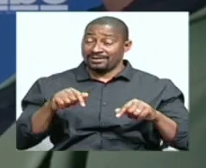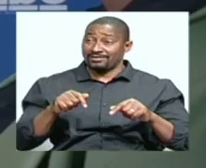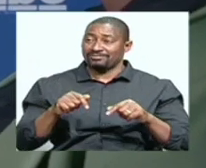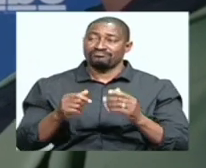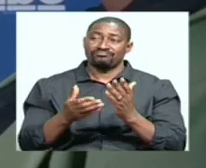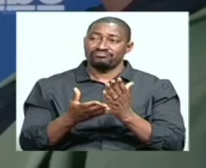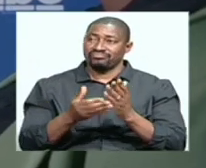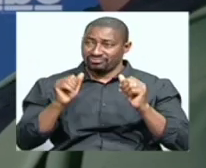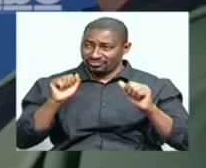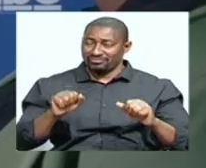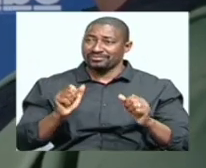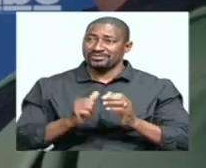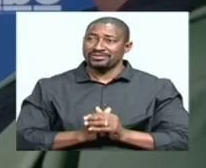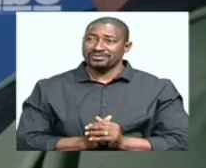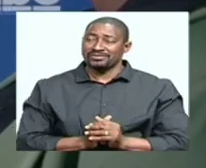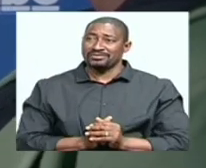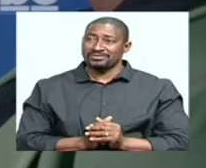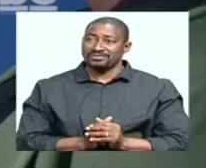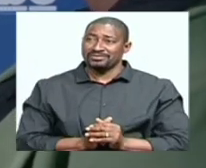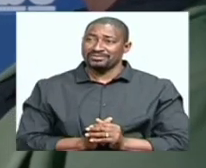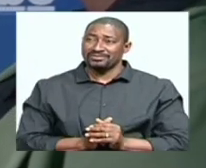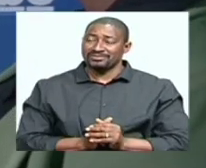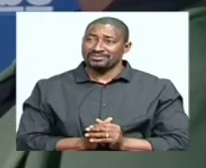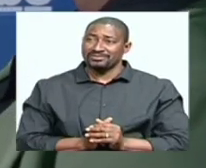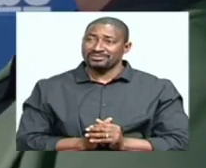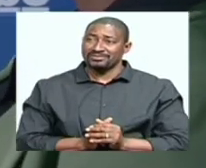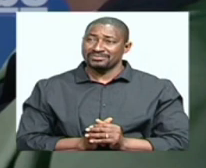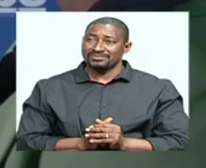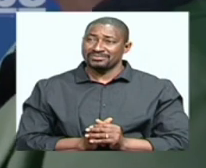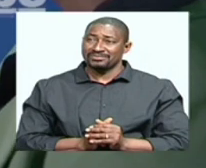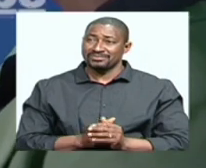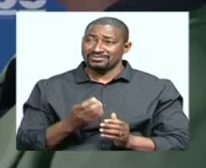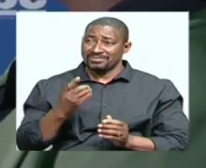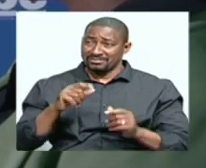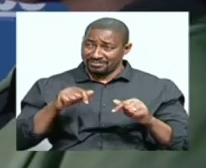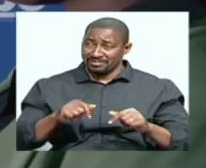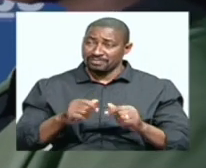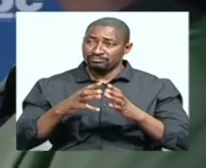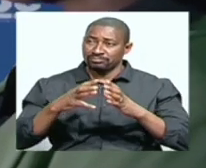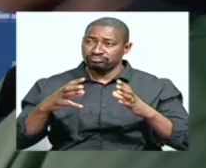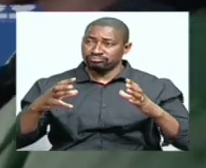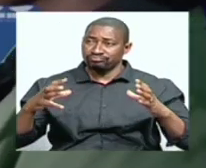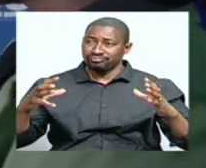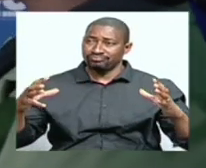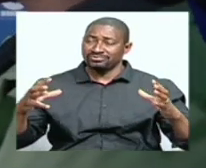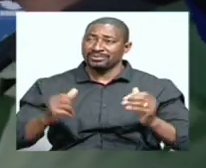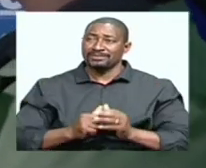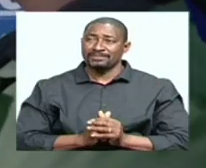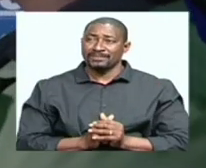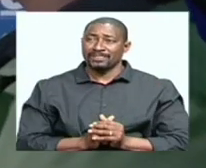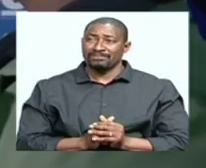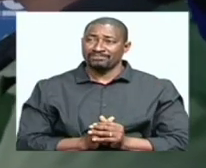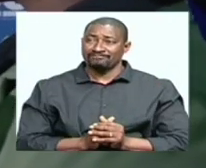do now at this stage is just to call on the mobile operators to actually just grow their reach. Because the quicker they do that,